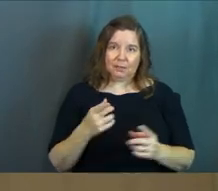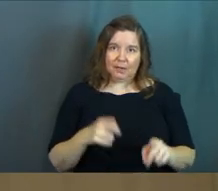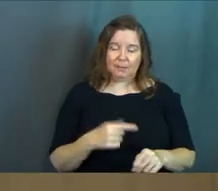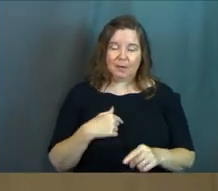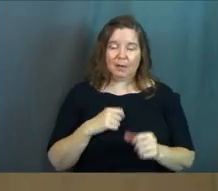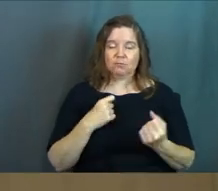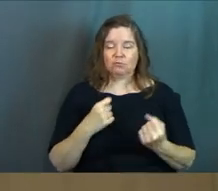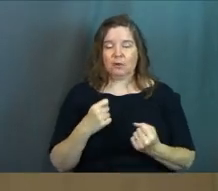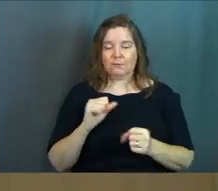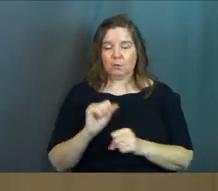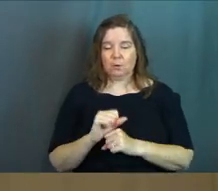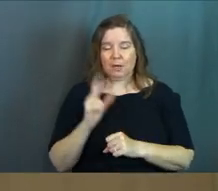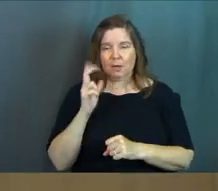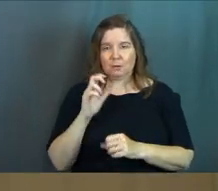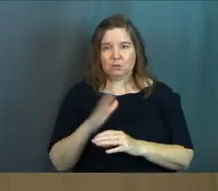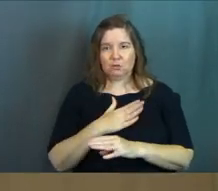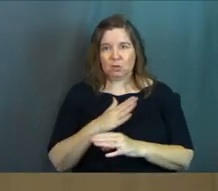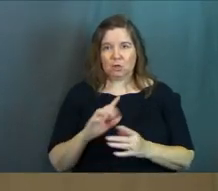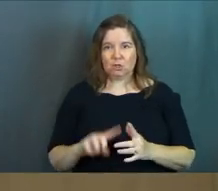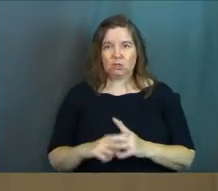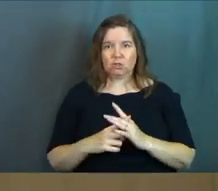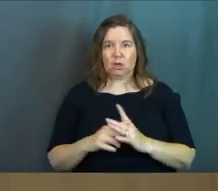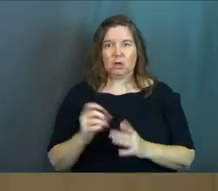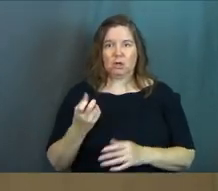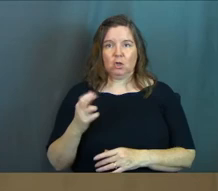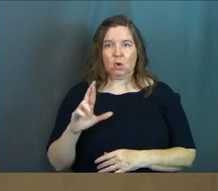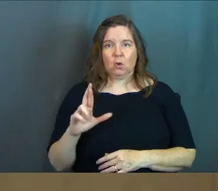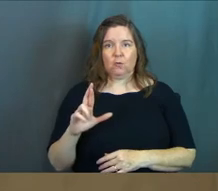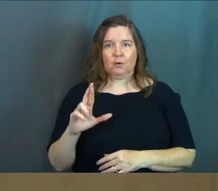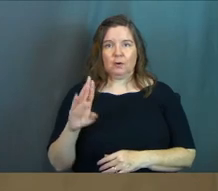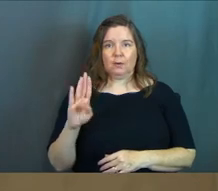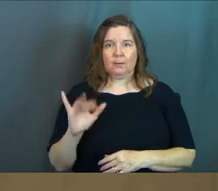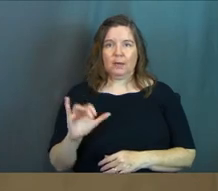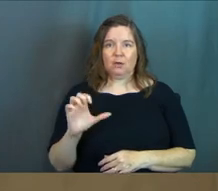And was driving to work and I was listening to the song Starting Over by Chris Stapleton.